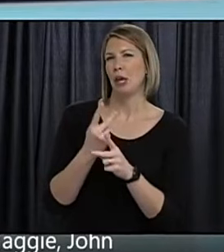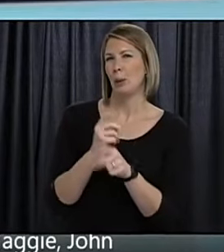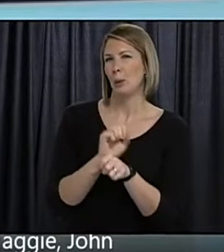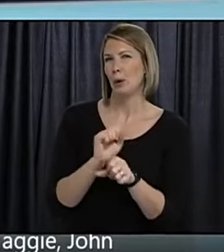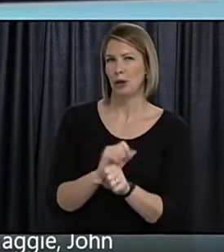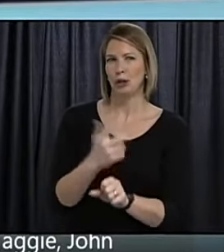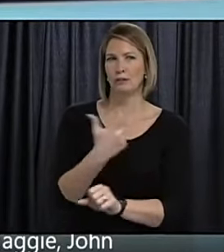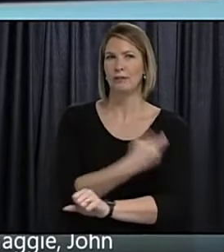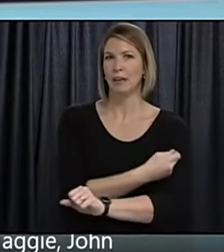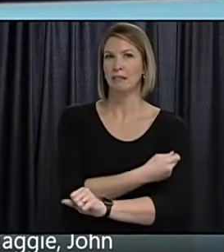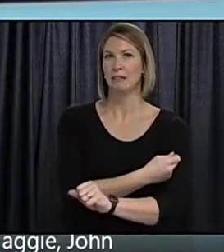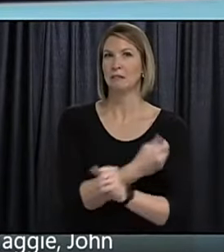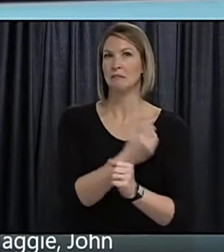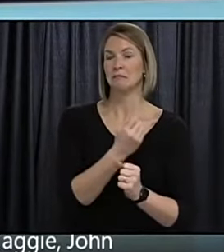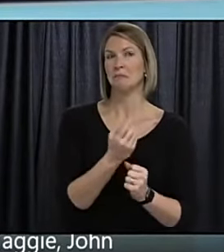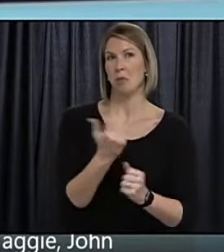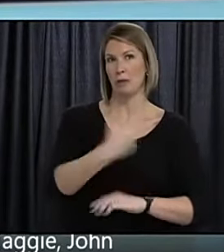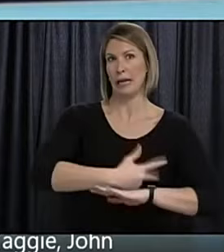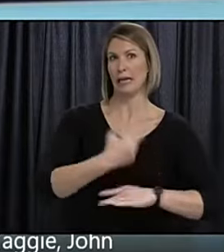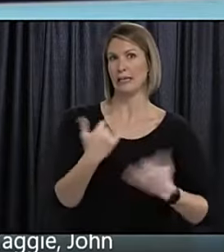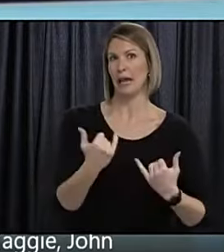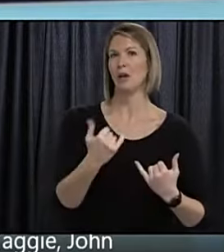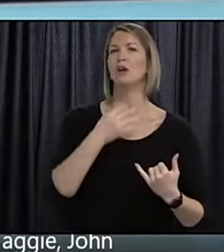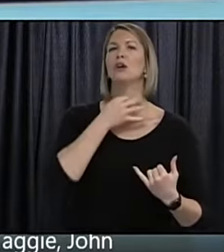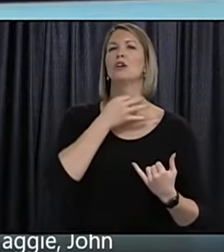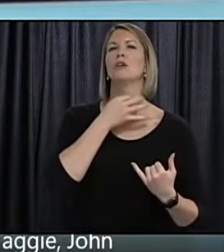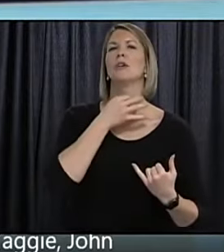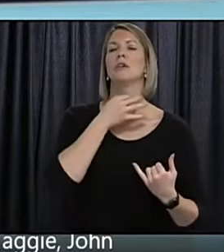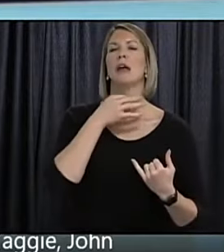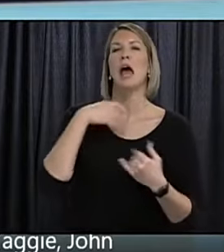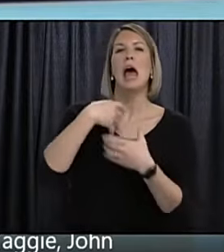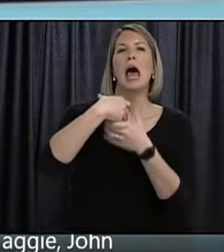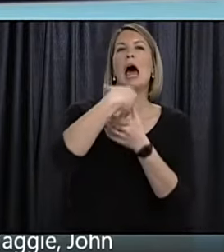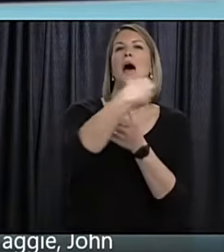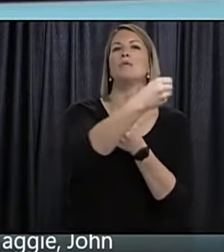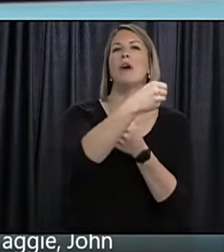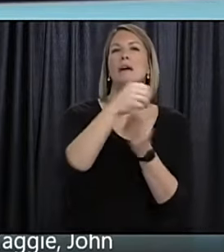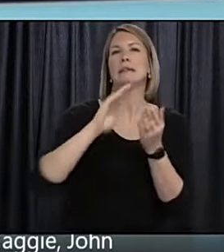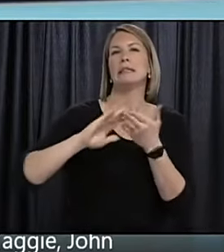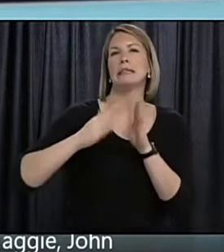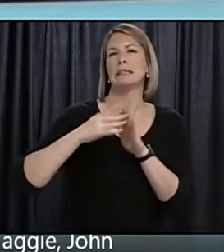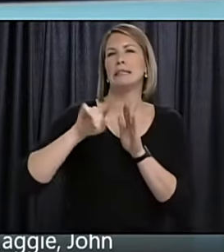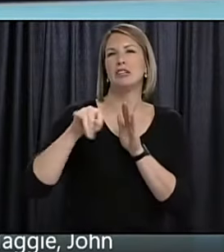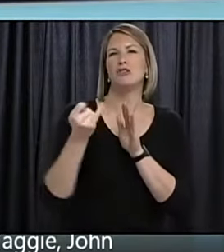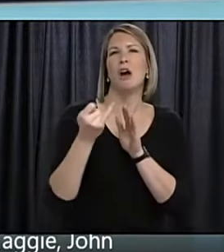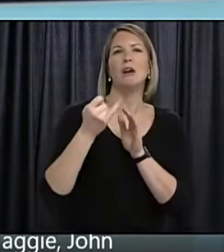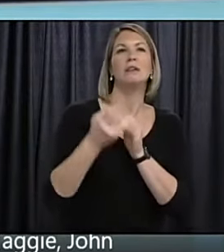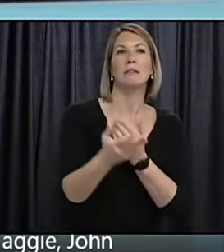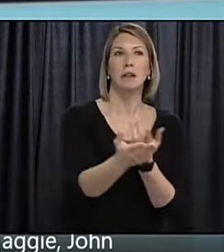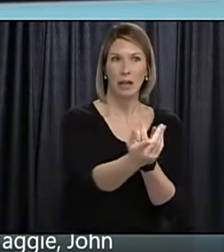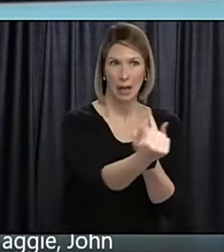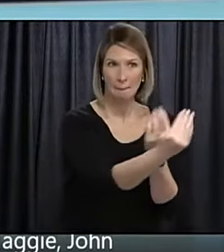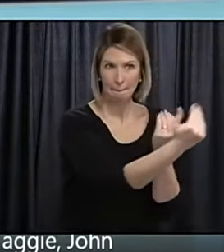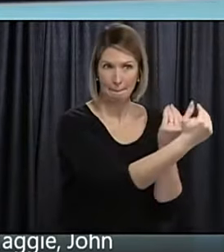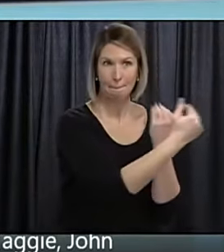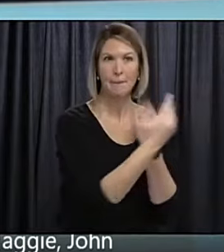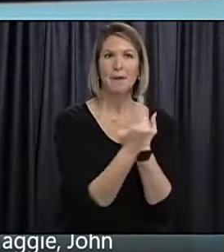so far um have we begun bringing in health care workers from outside the metro area for vaccinations yet and if so how's that working